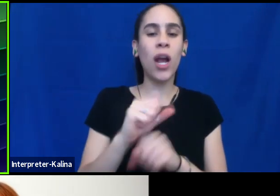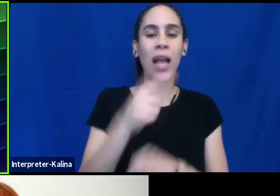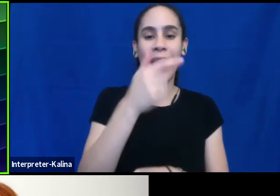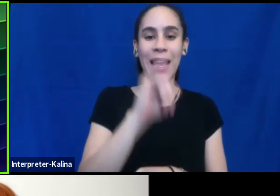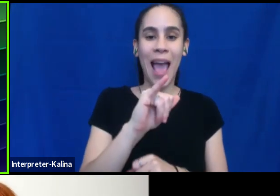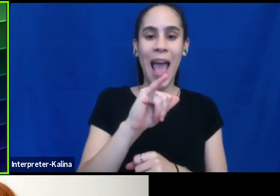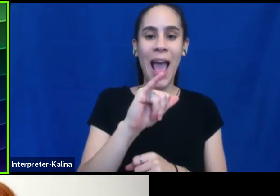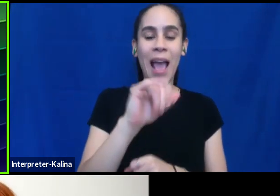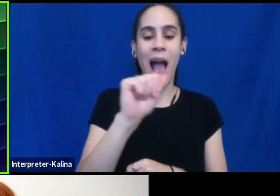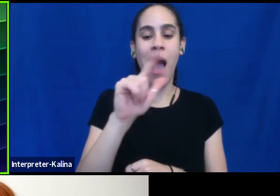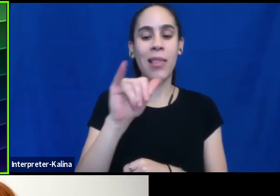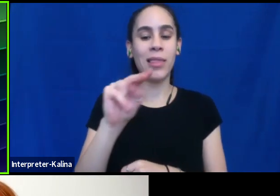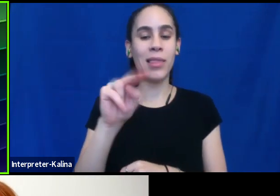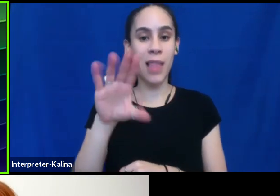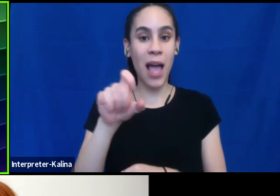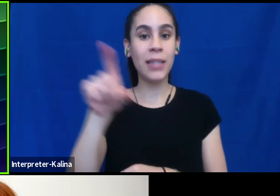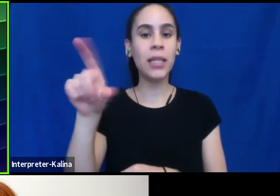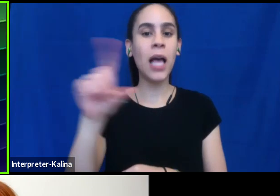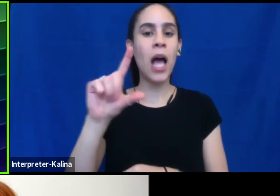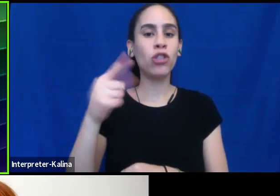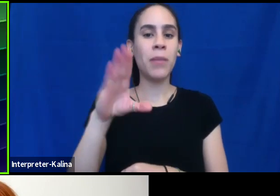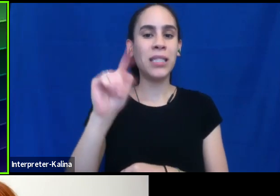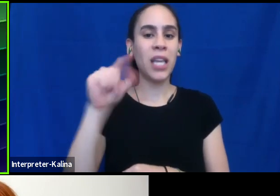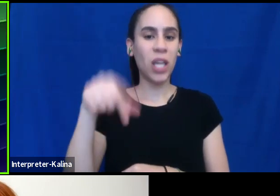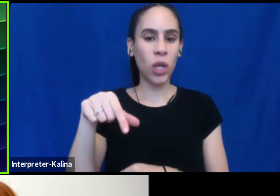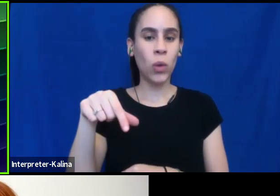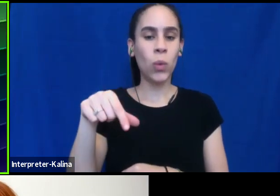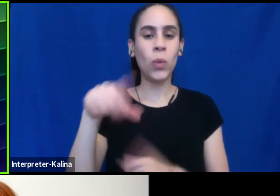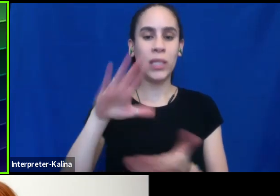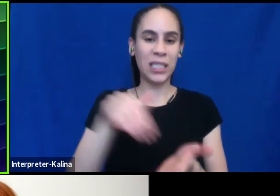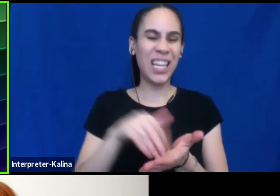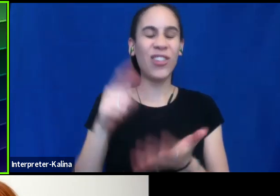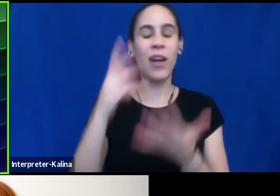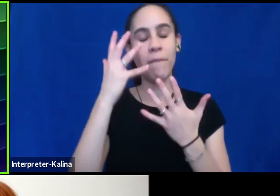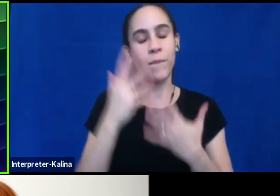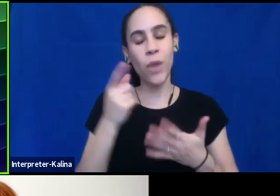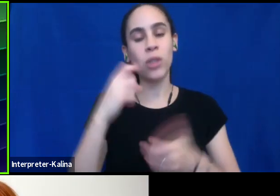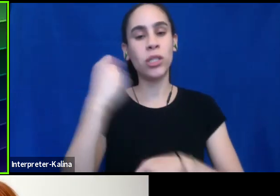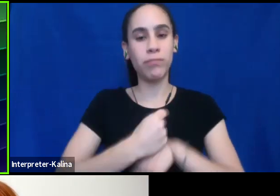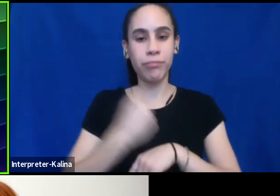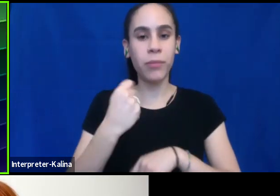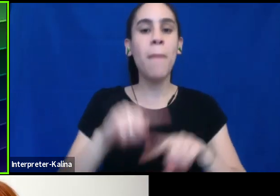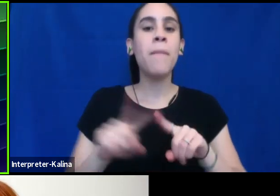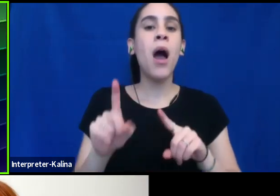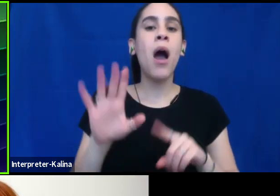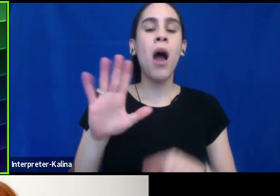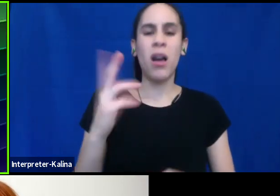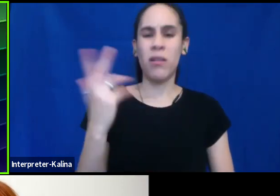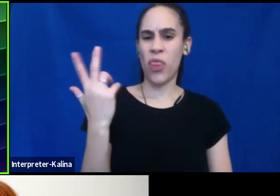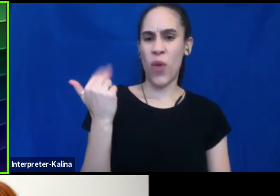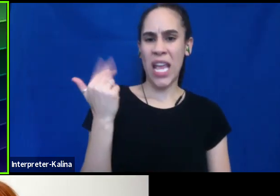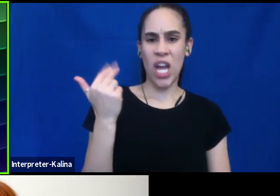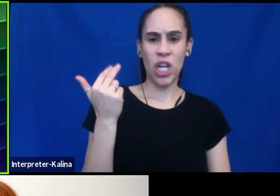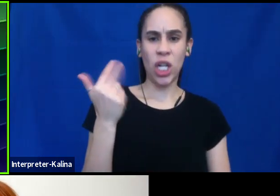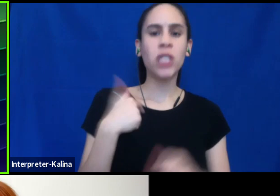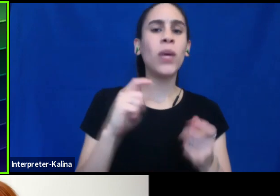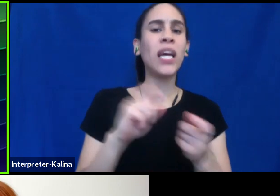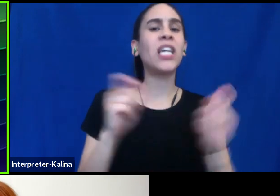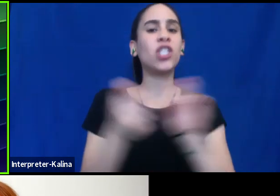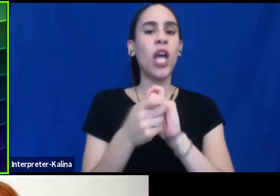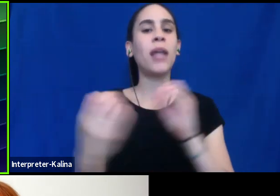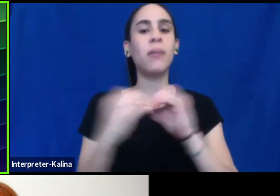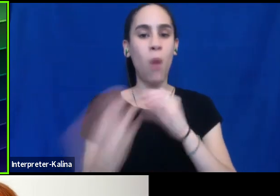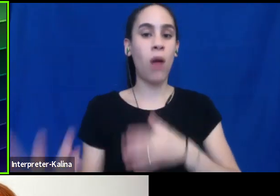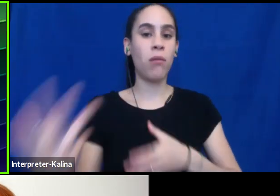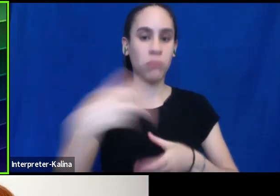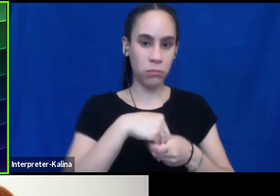center, unfortunately recently shut down. Um, but we about three years ago changed our name to a more inclusive name.